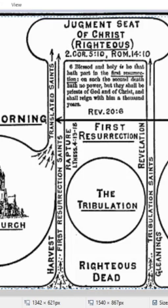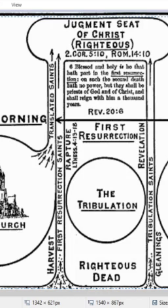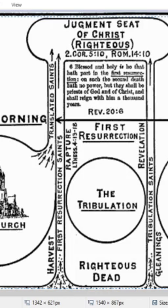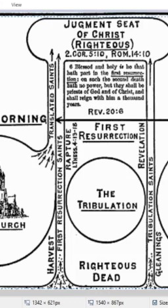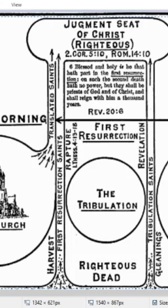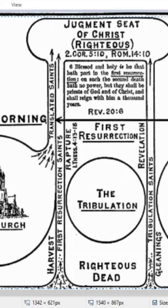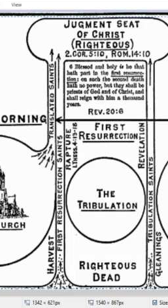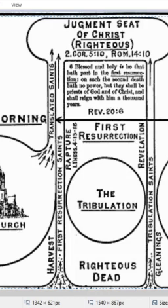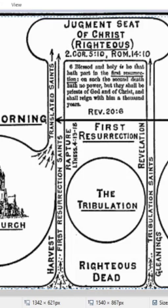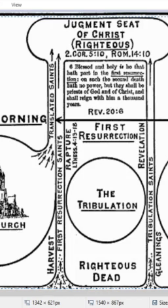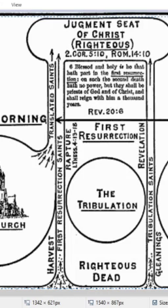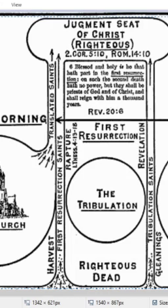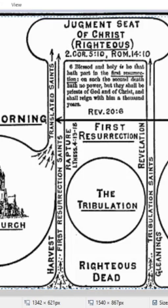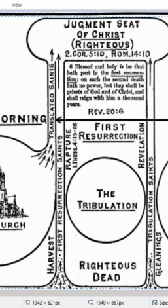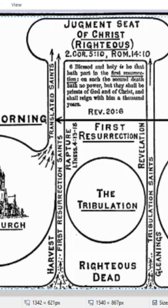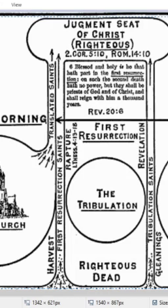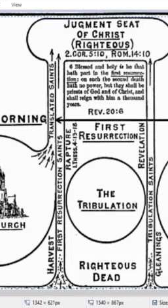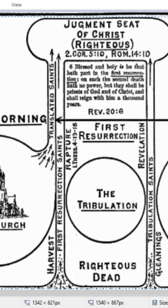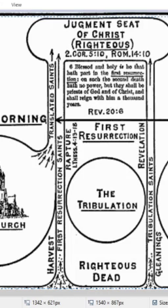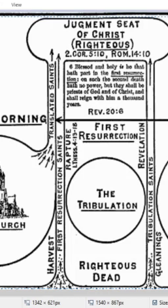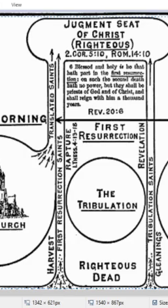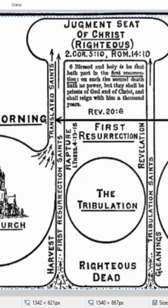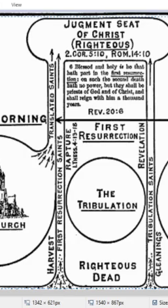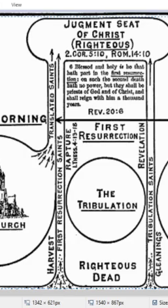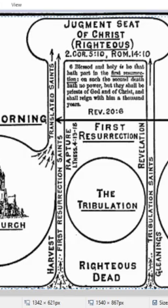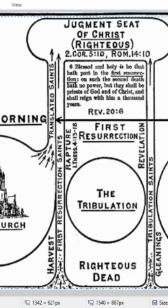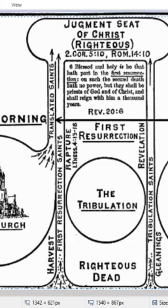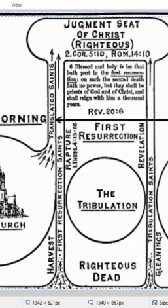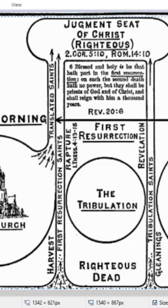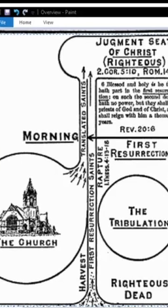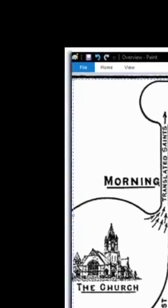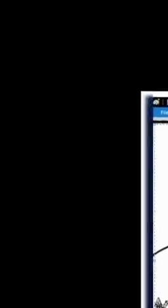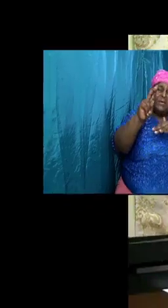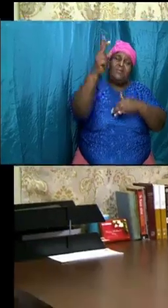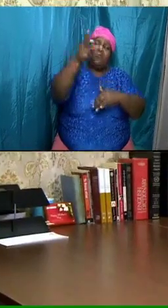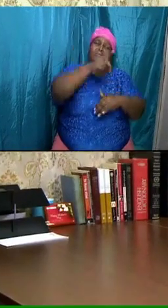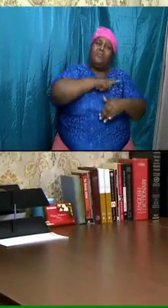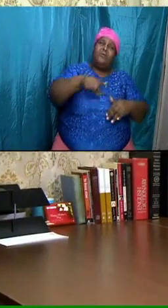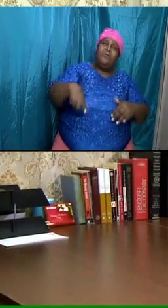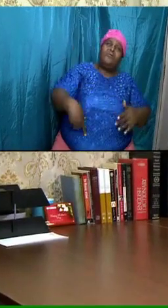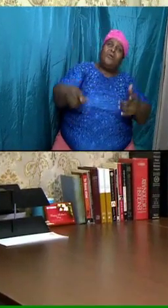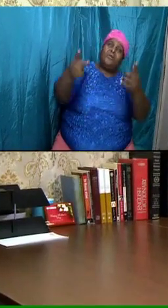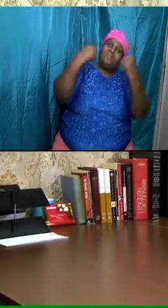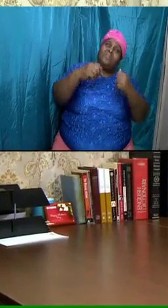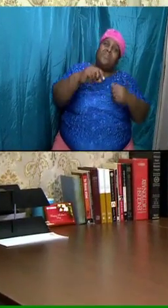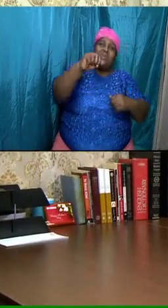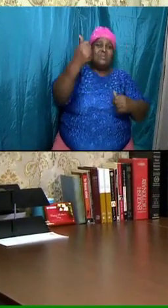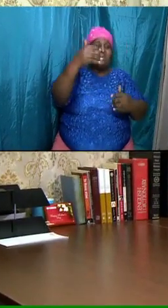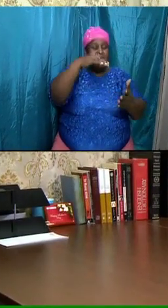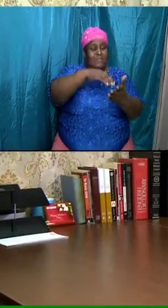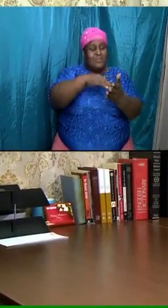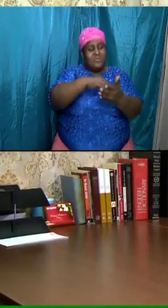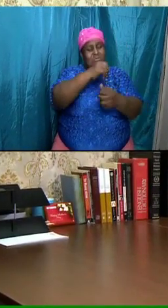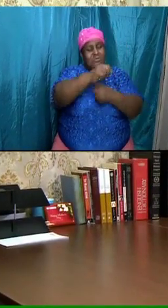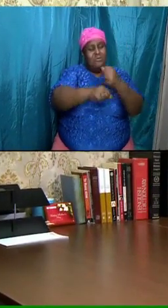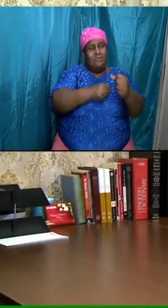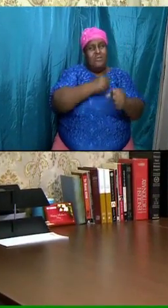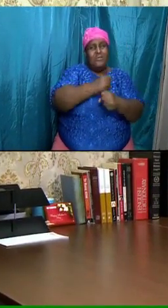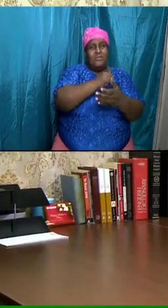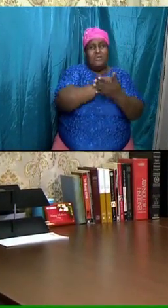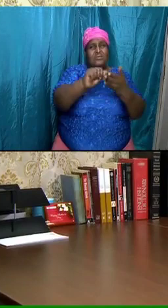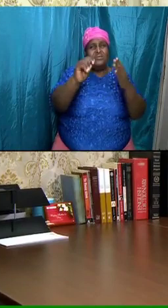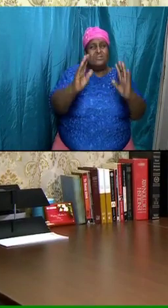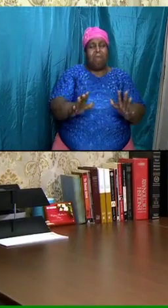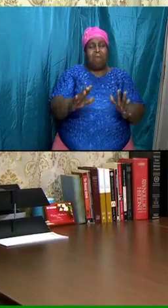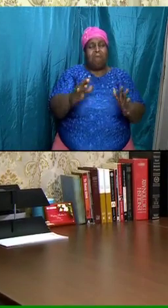prophesied of these saying behold the Lord cometh with ten thousands of his saints he is coming at